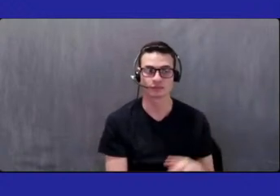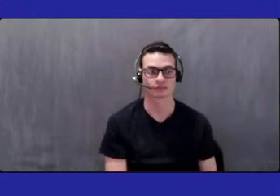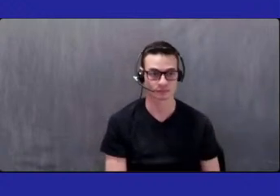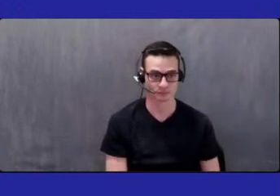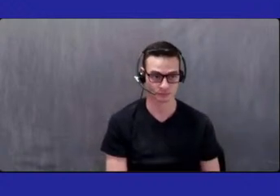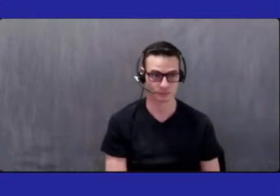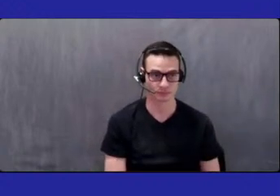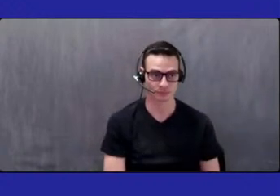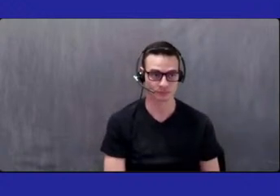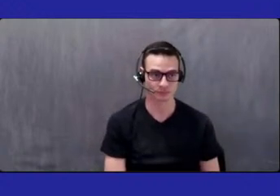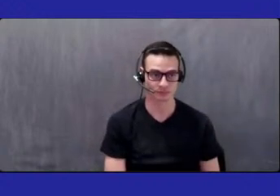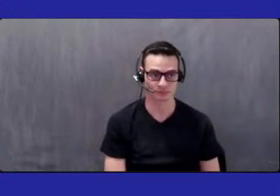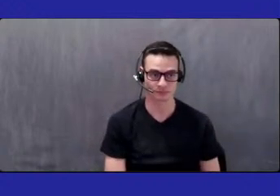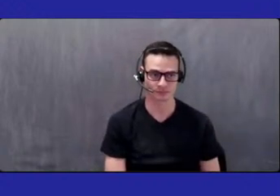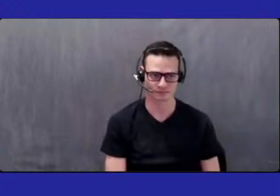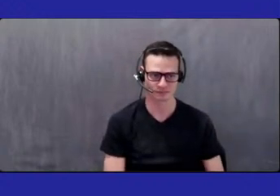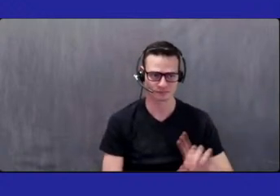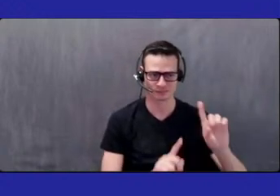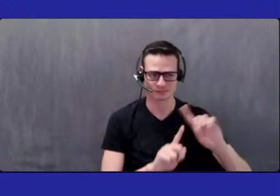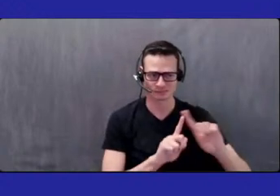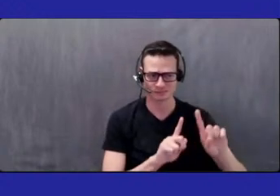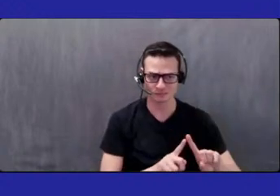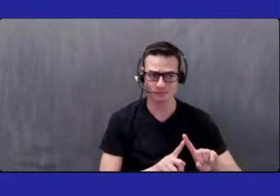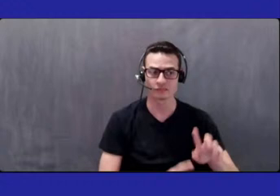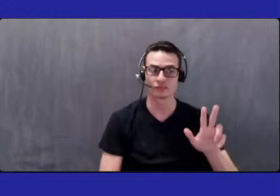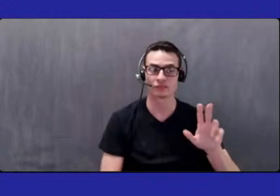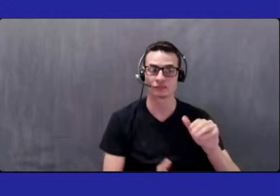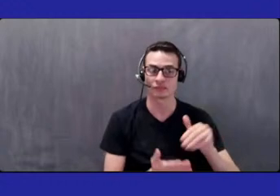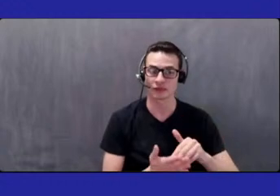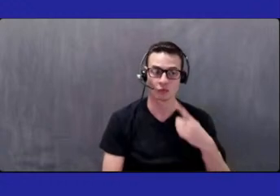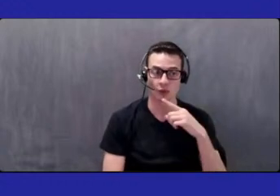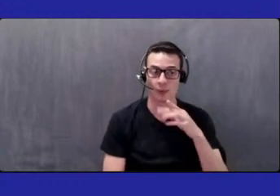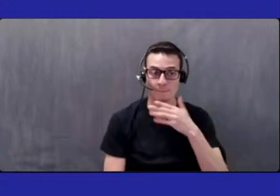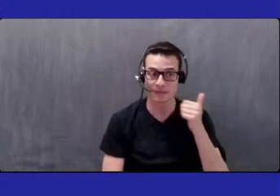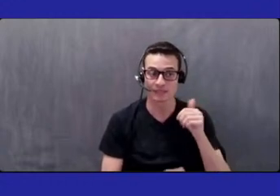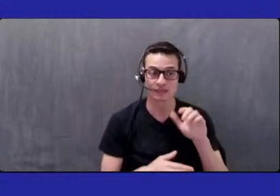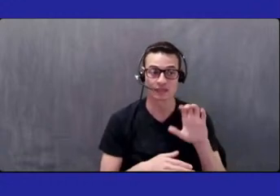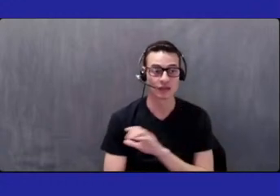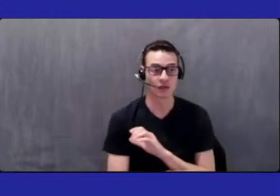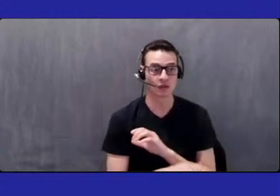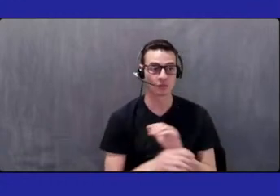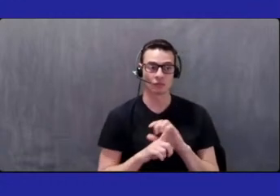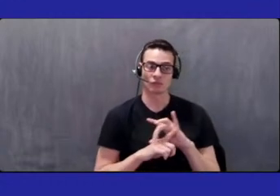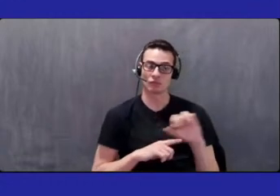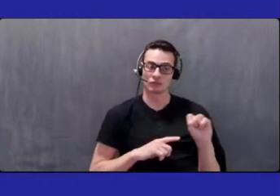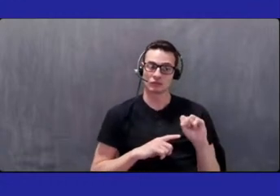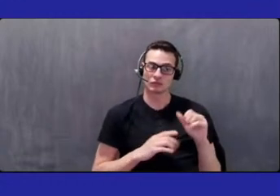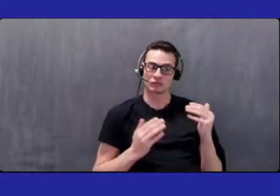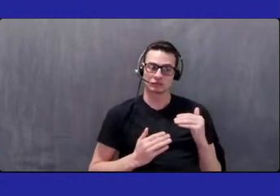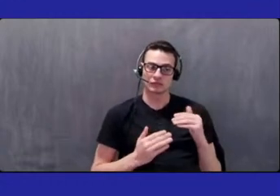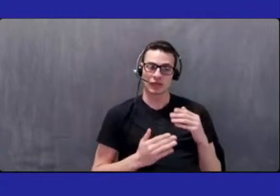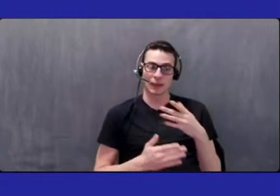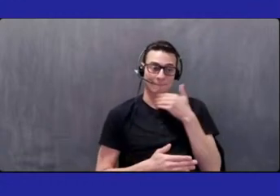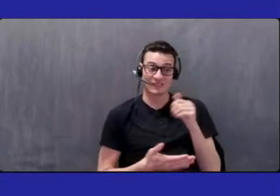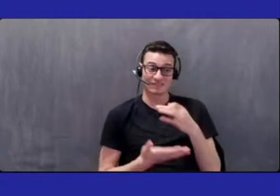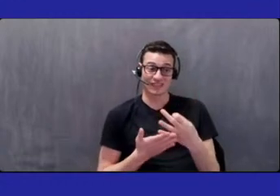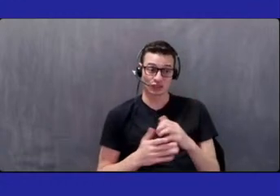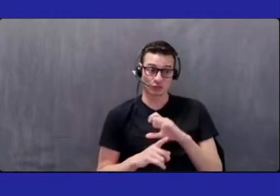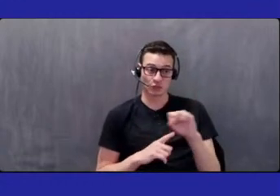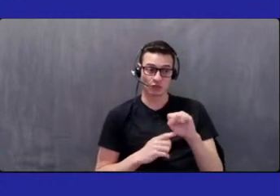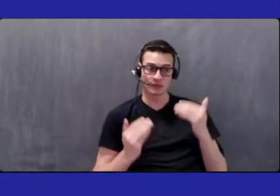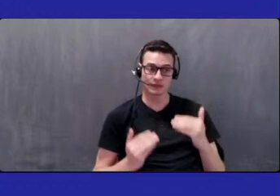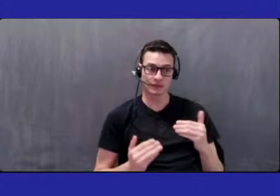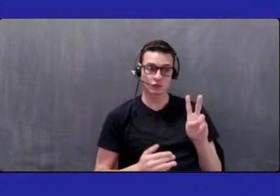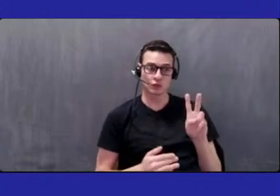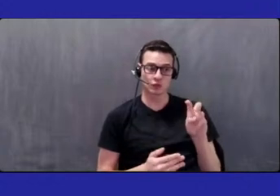having the best clinical performance, $30,000 from Gotham Health for having the best financial performance, $225